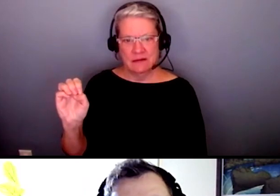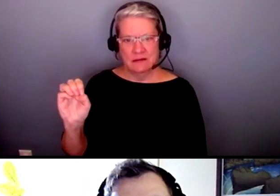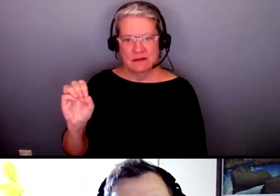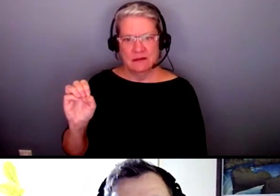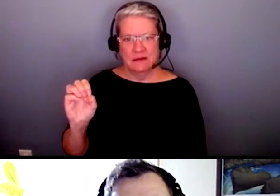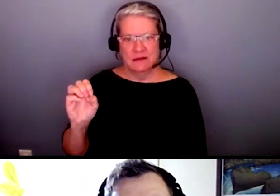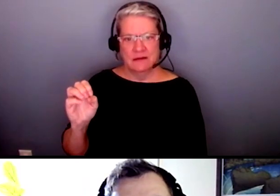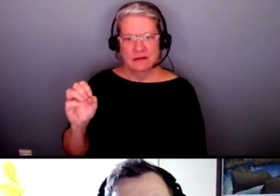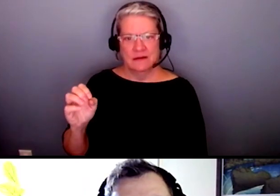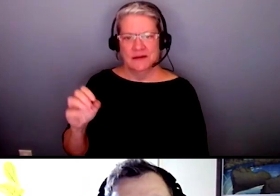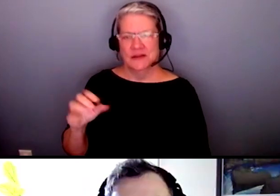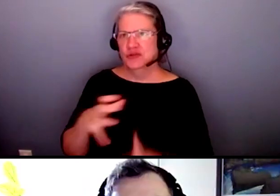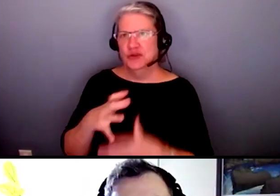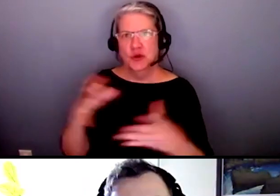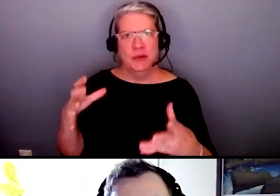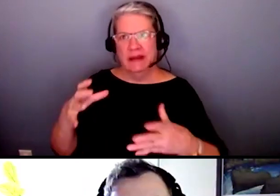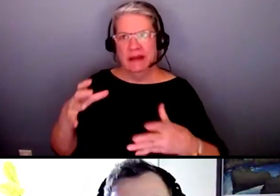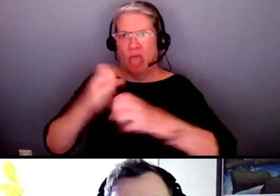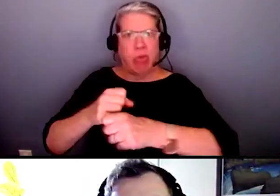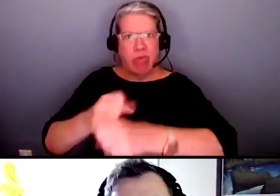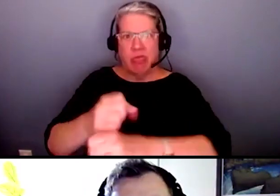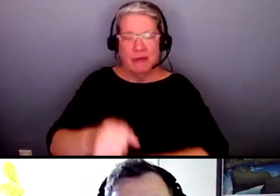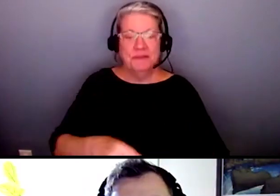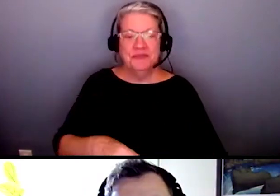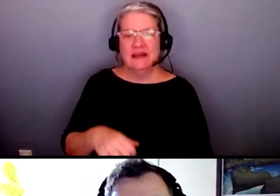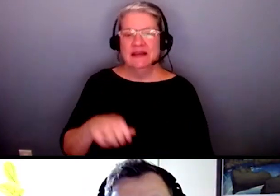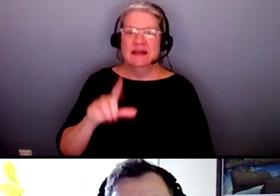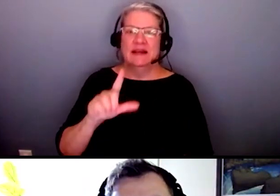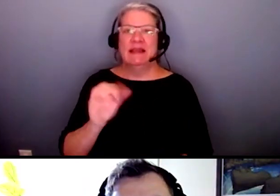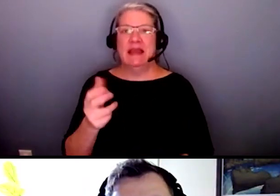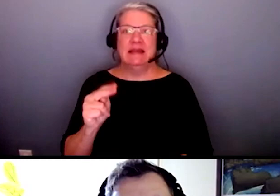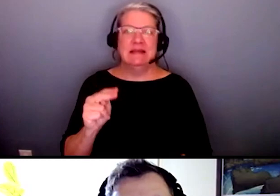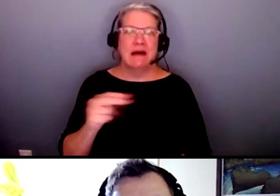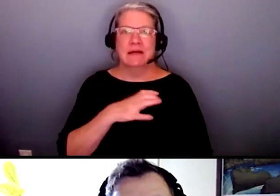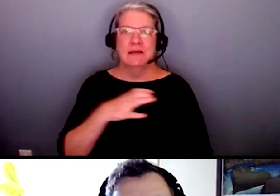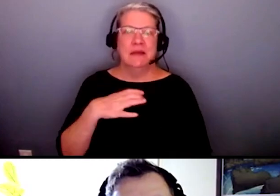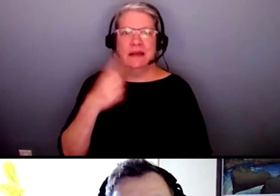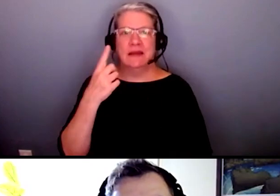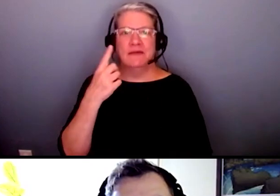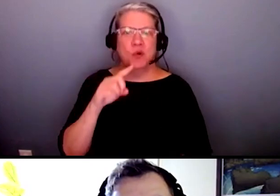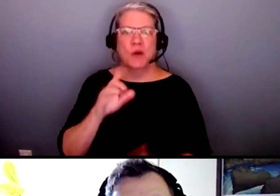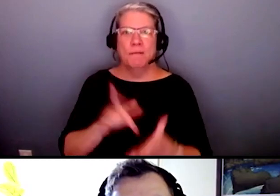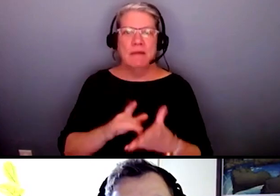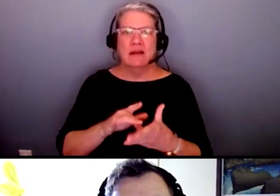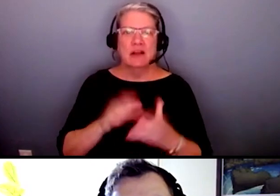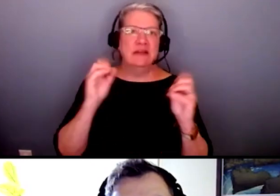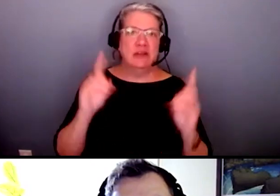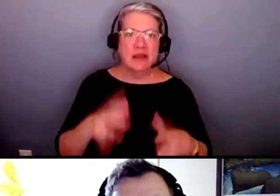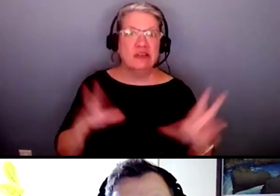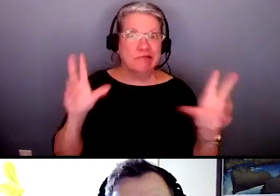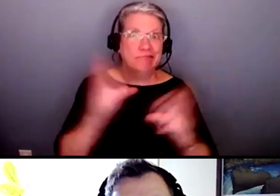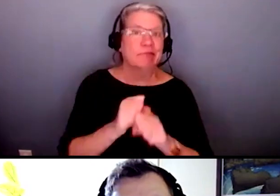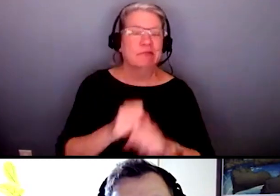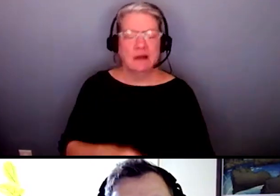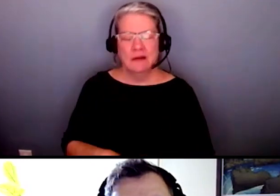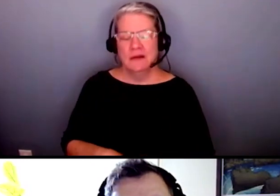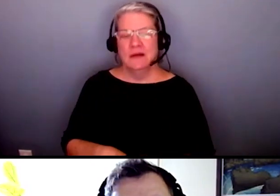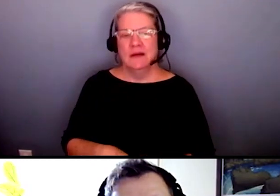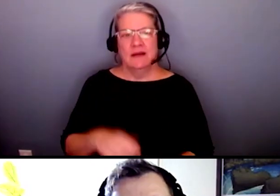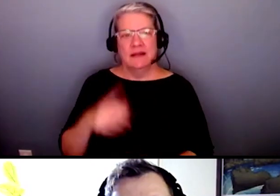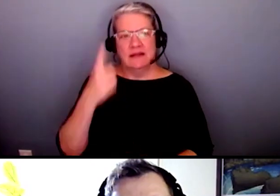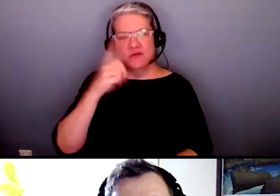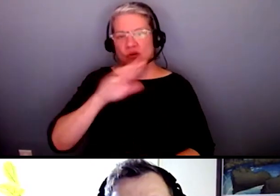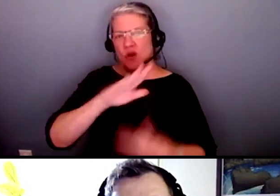we have too many acronyms but the liaison committee on medical education which is the all the accreditor for all the college of